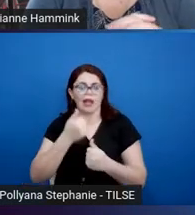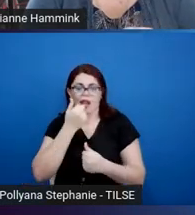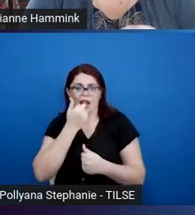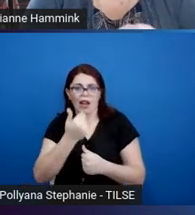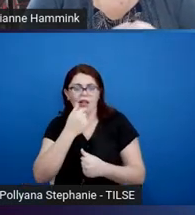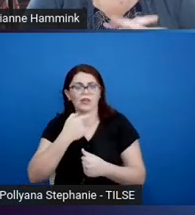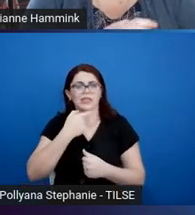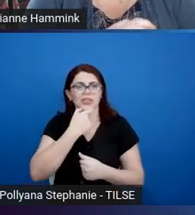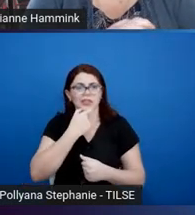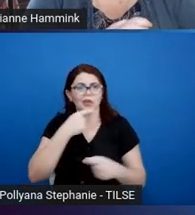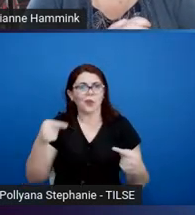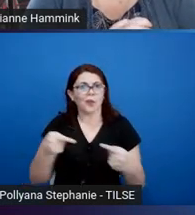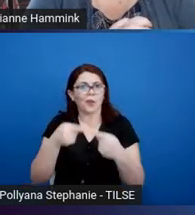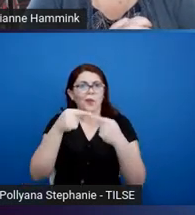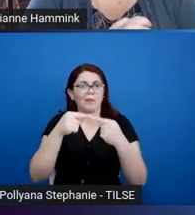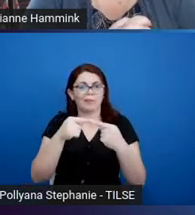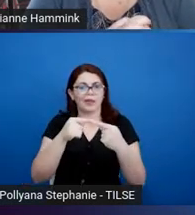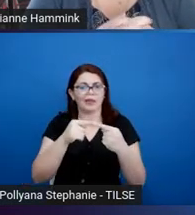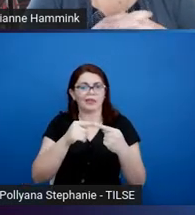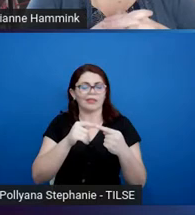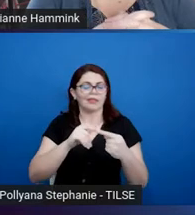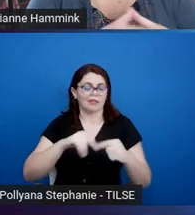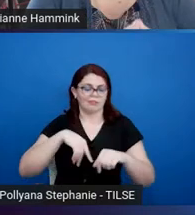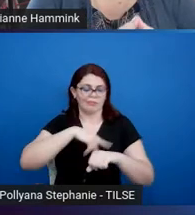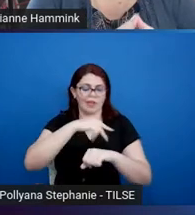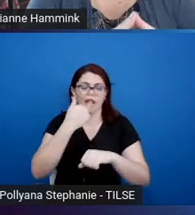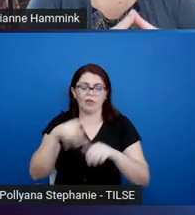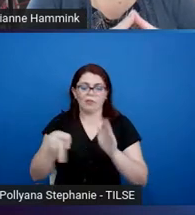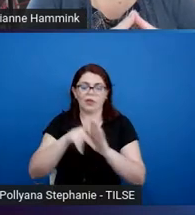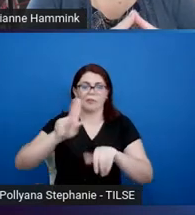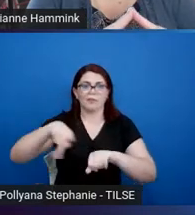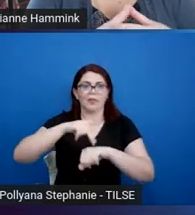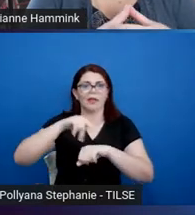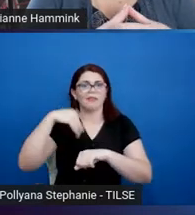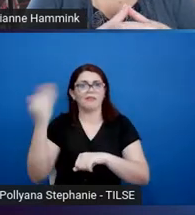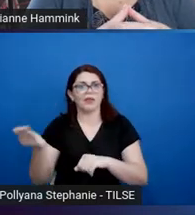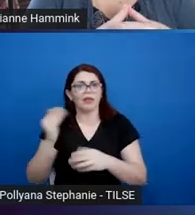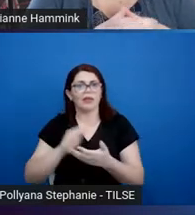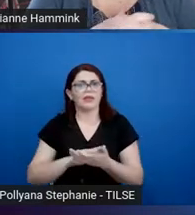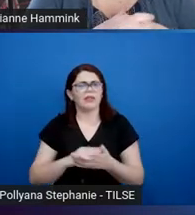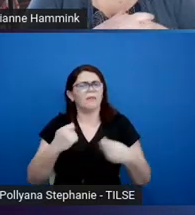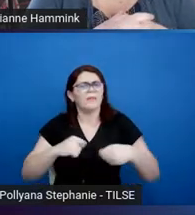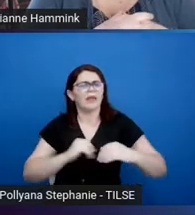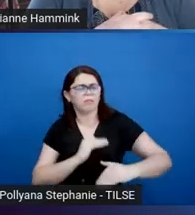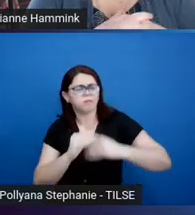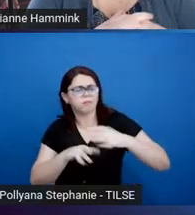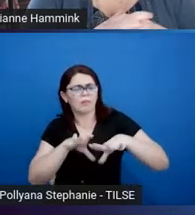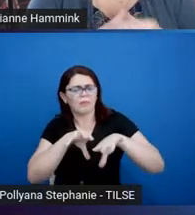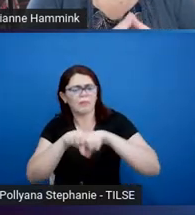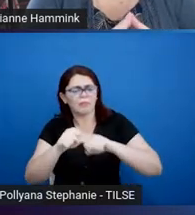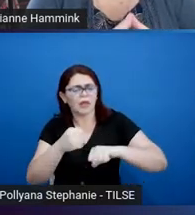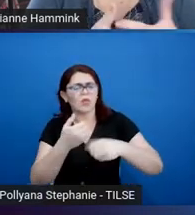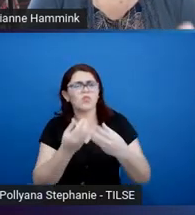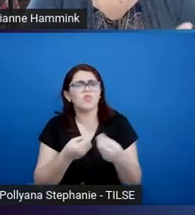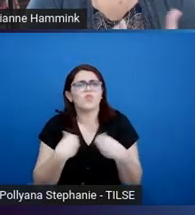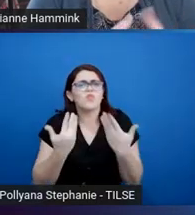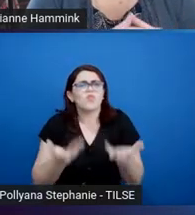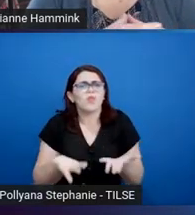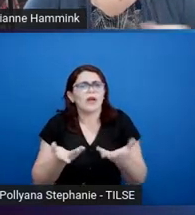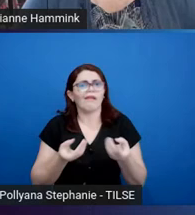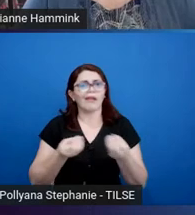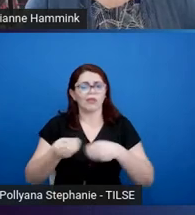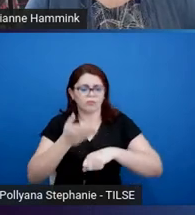And how do we prepare people to do this? So what kind of professional development is the kind that will prepare people